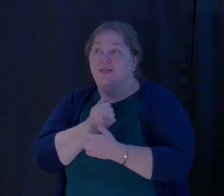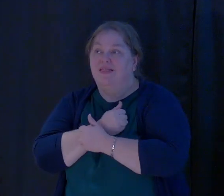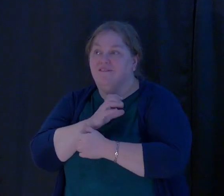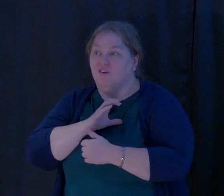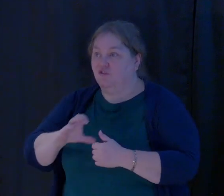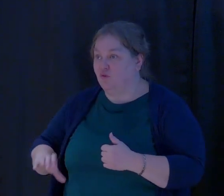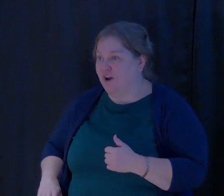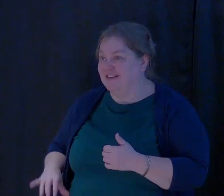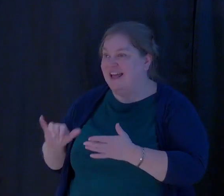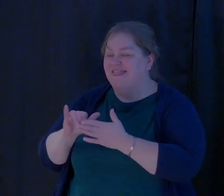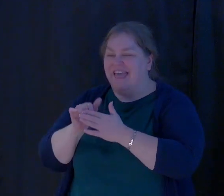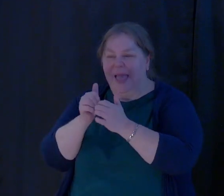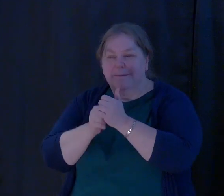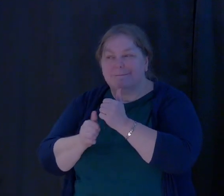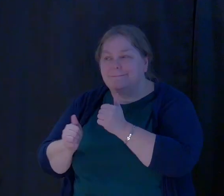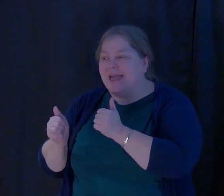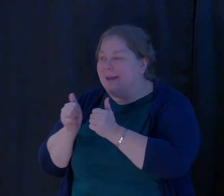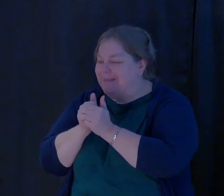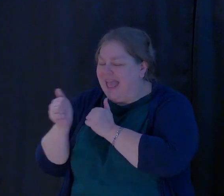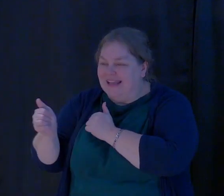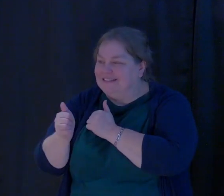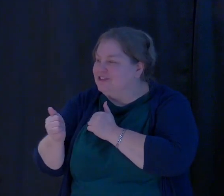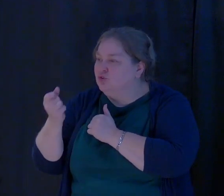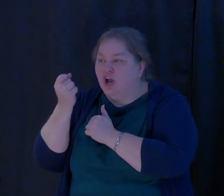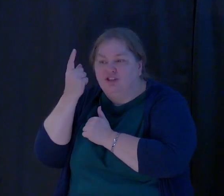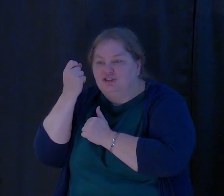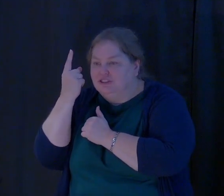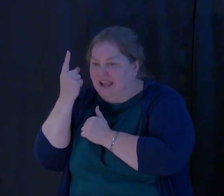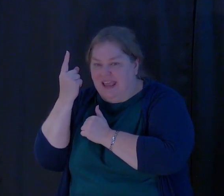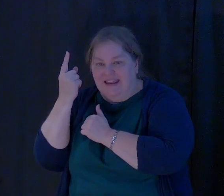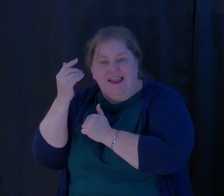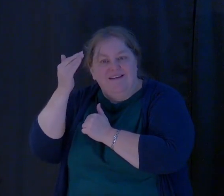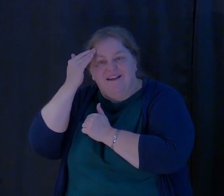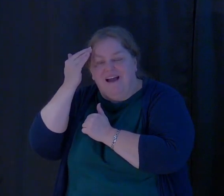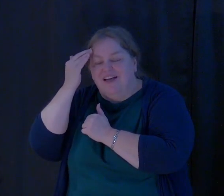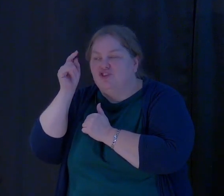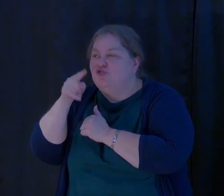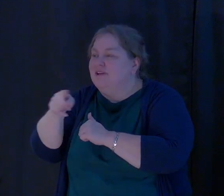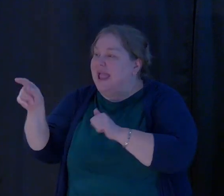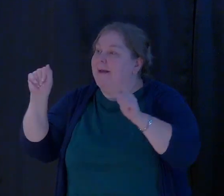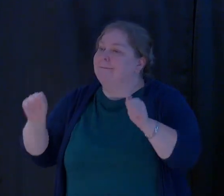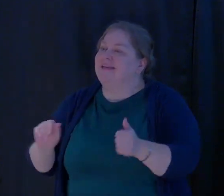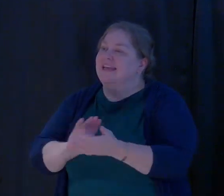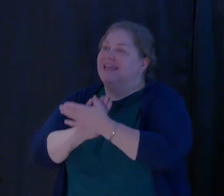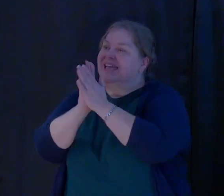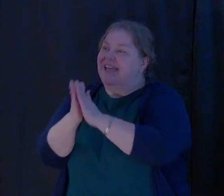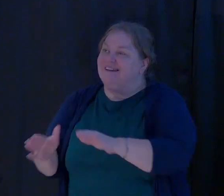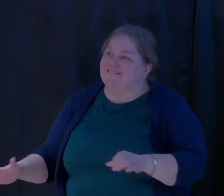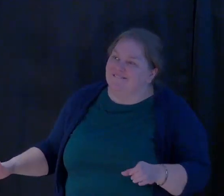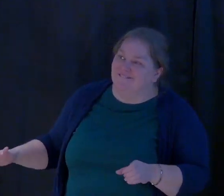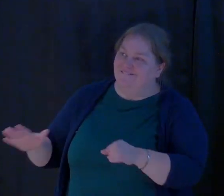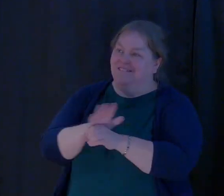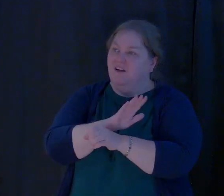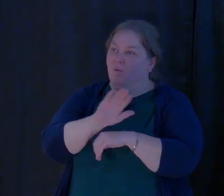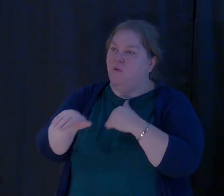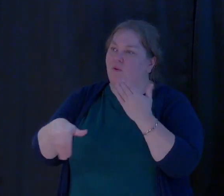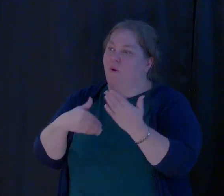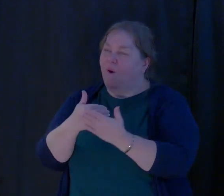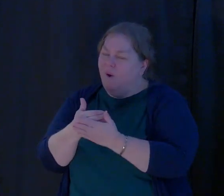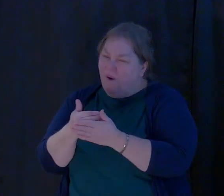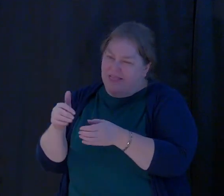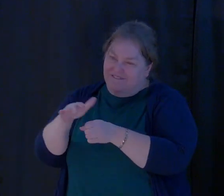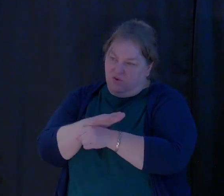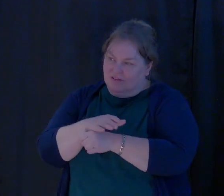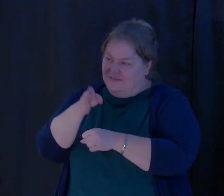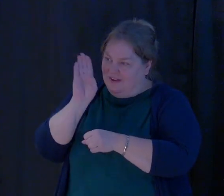which passes knowledge that you may be filled with all the fullness of God. You see